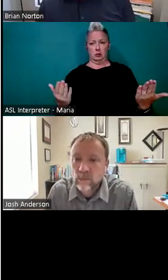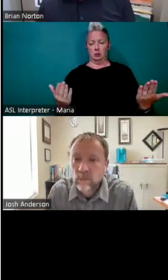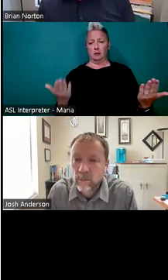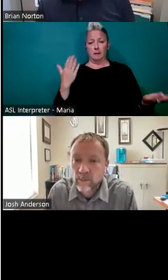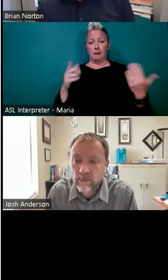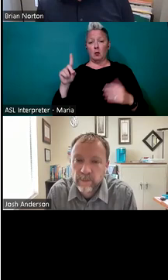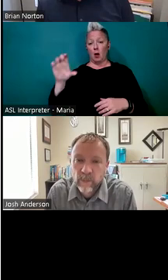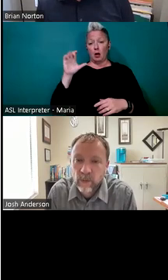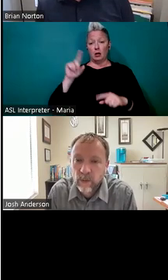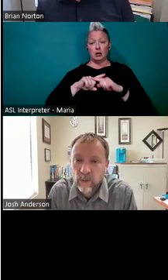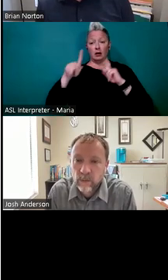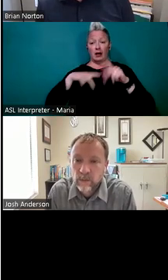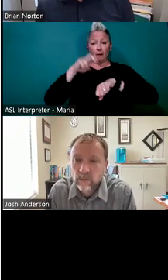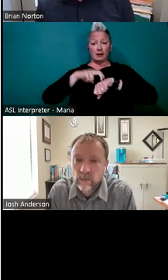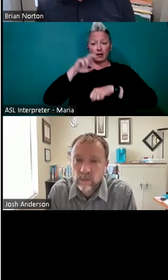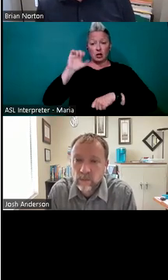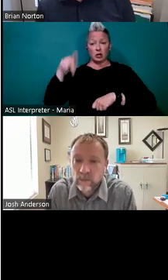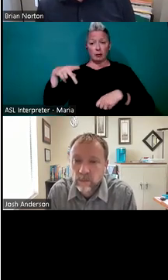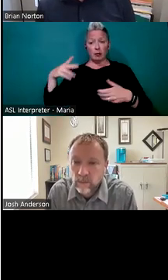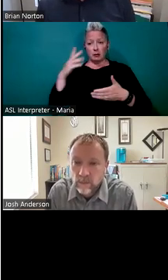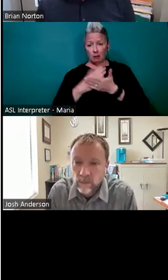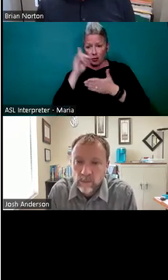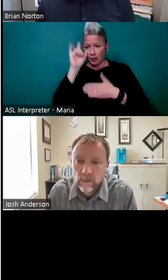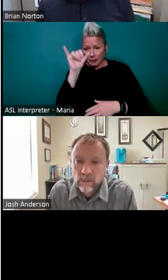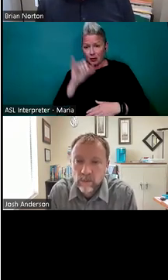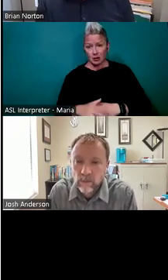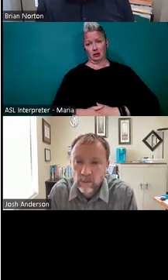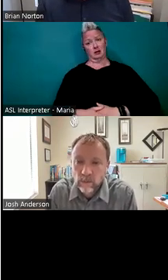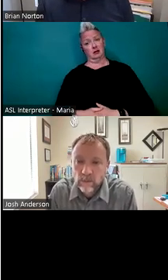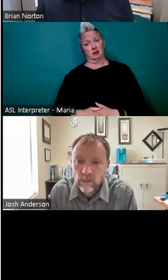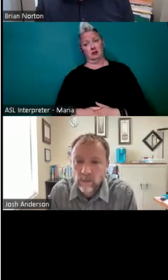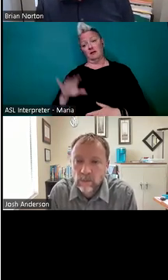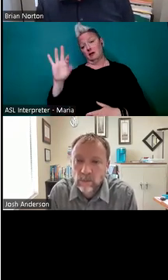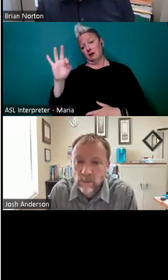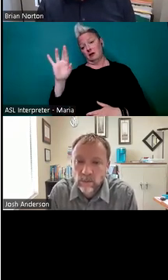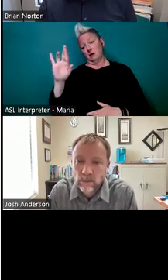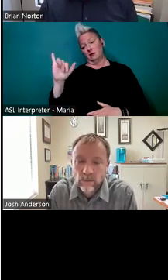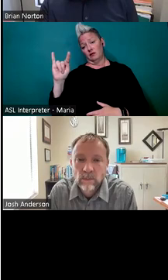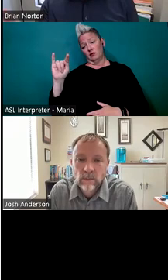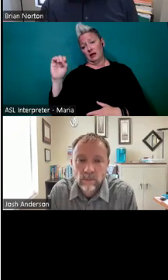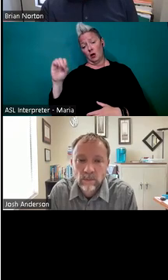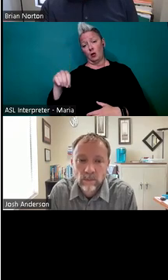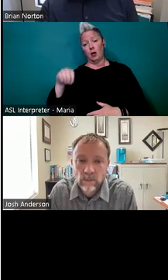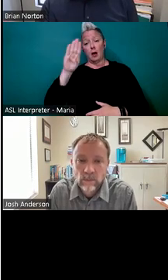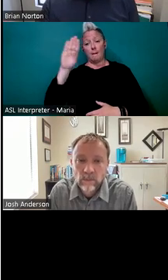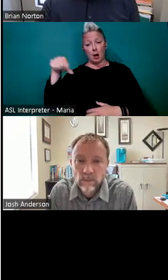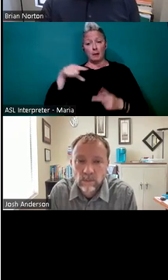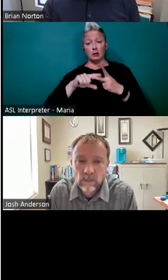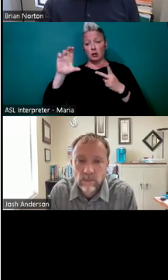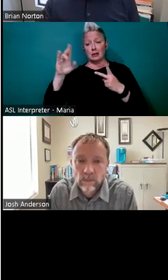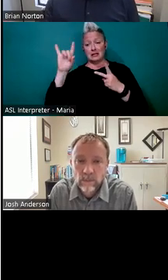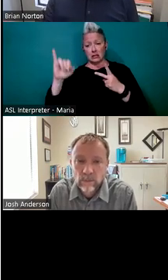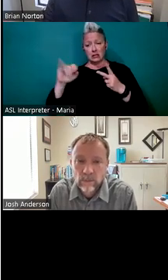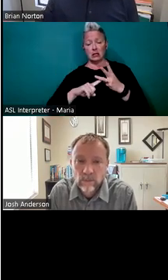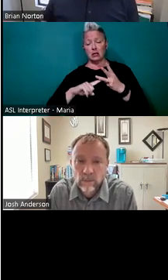hundred different types of potato chips. Some of them look similar, especially if it's Fritos and you got the barbecue Fritos, got the chili Fritos and you got the